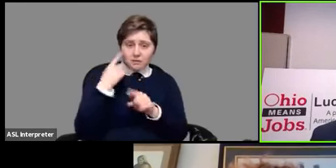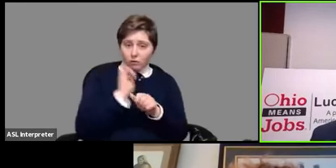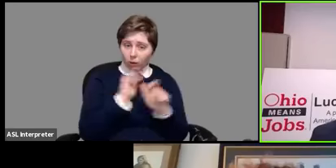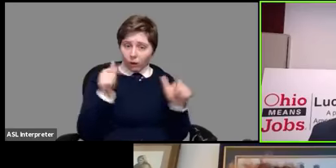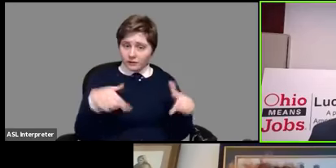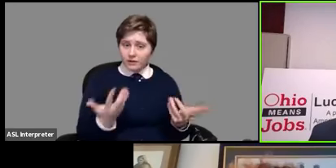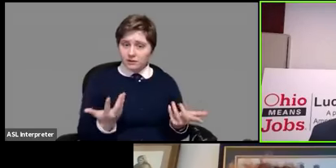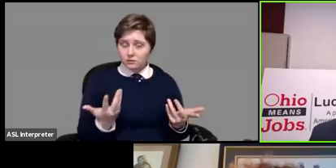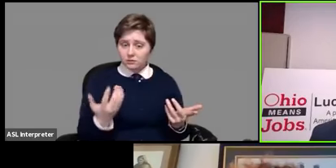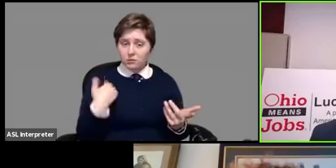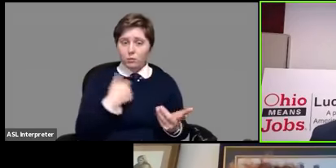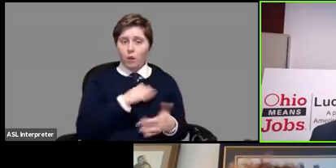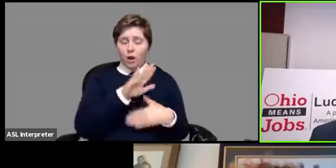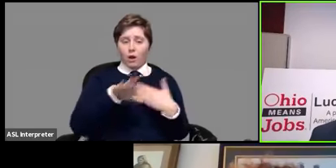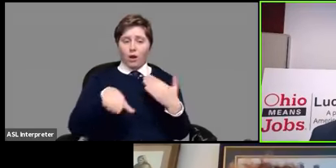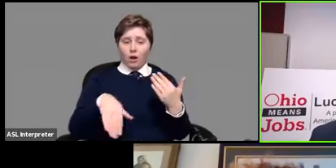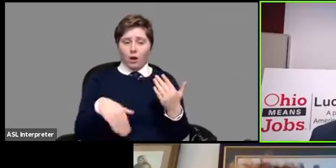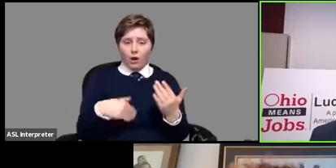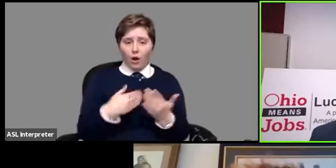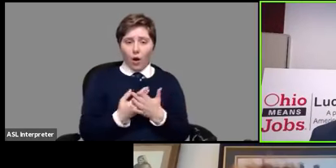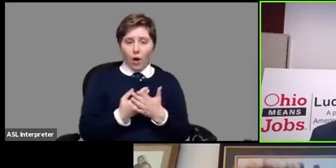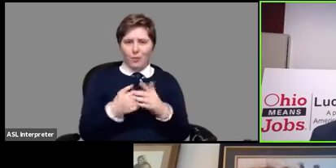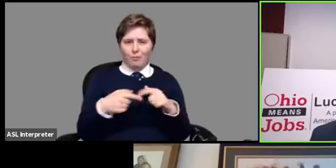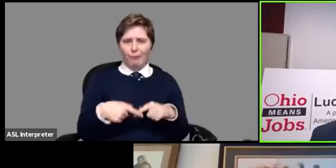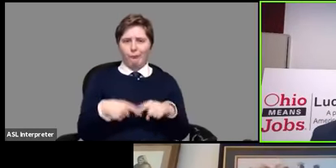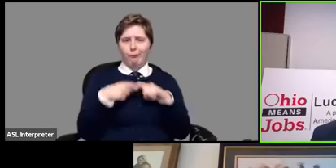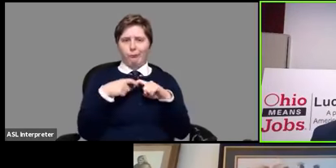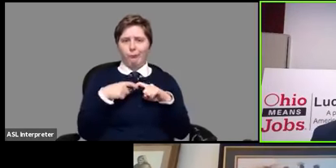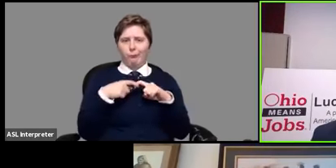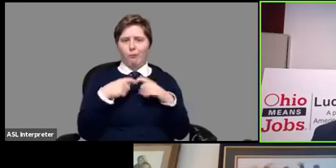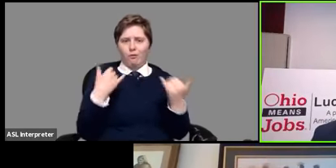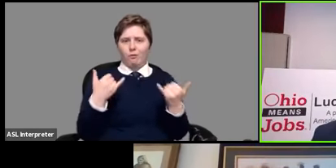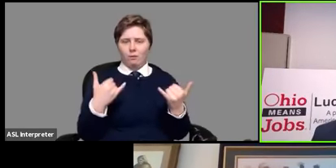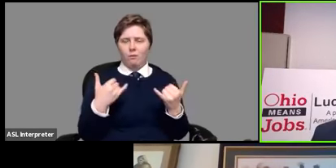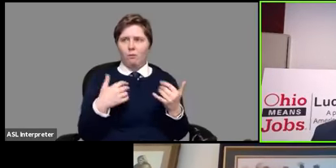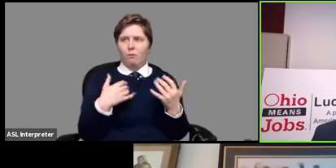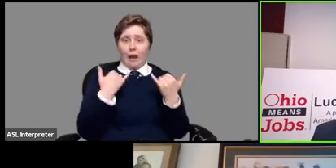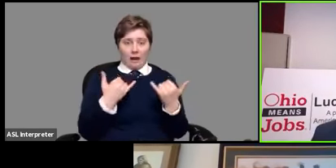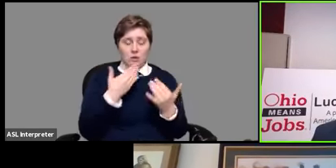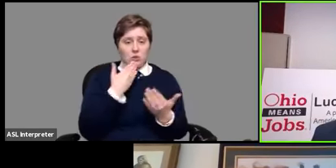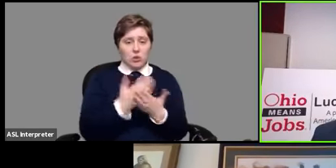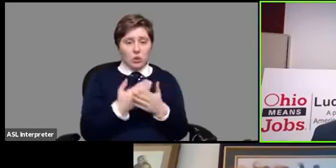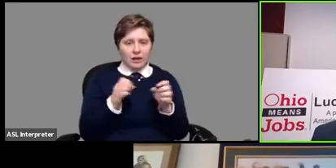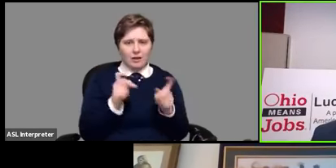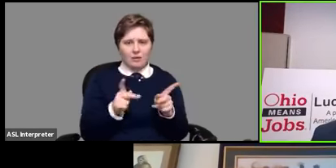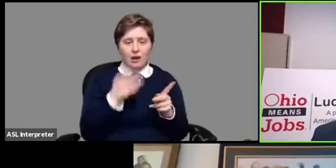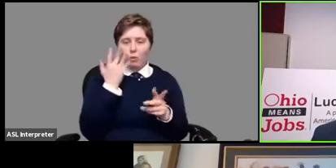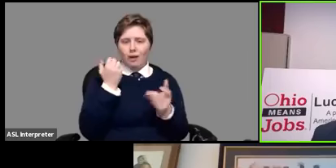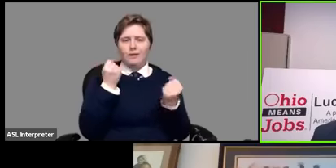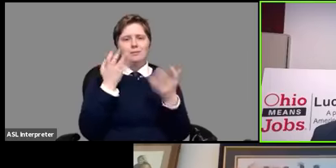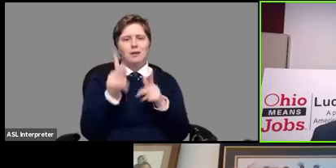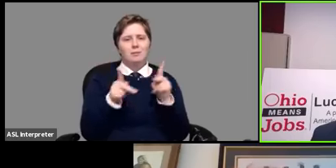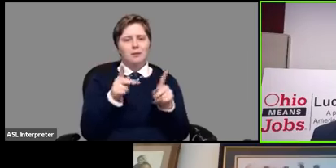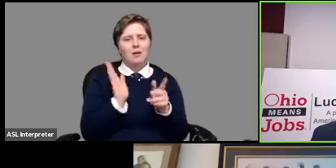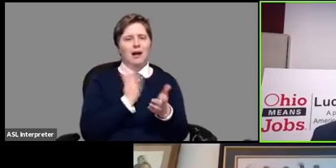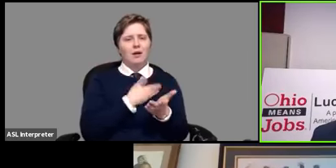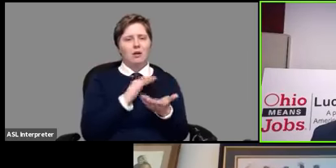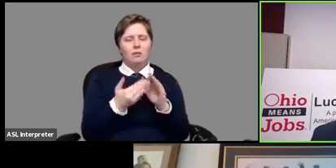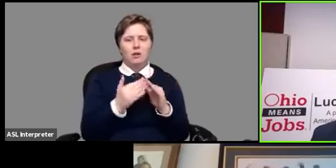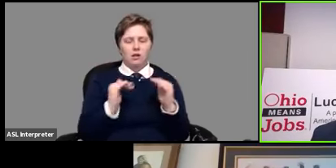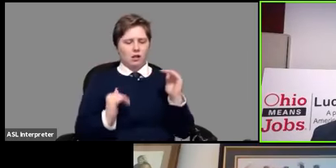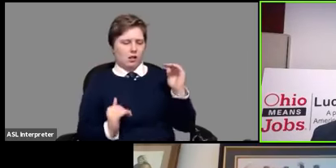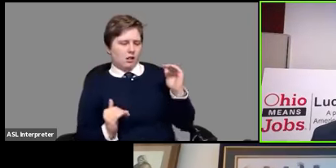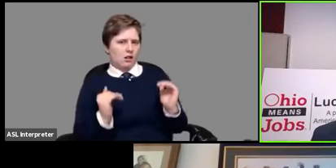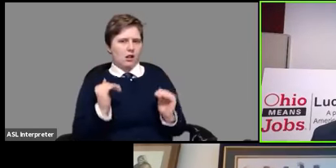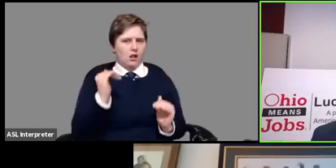uh we are all paused pretty much and this is a good opportunity because um a lot of people in our community are really balancing a